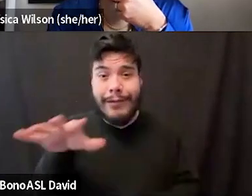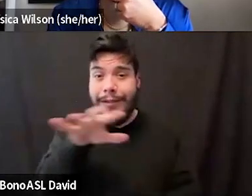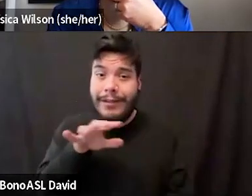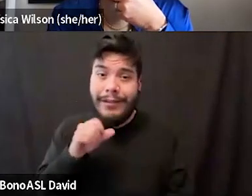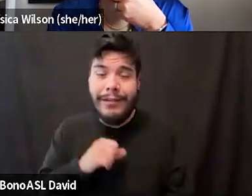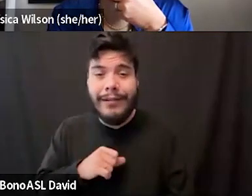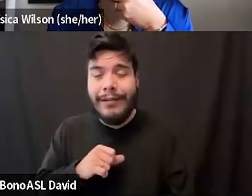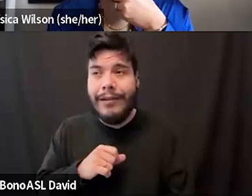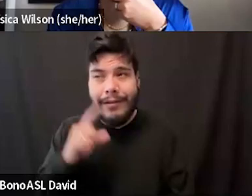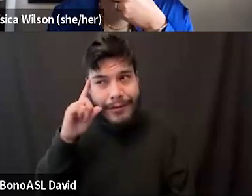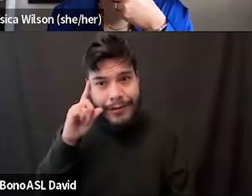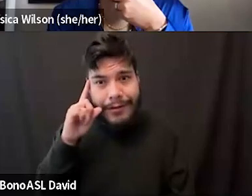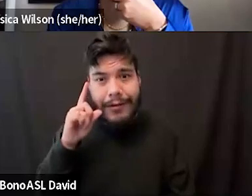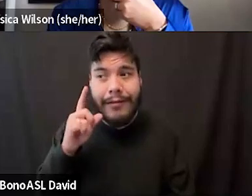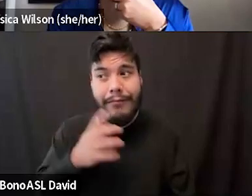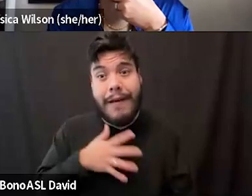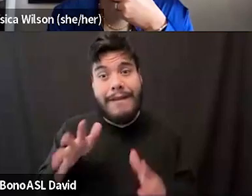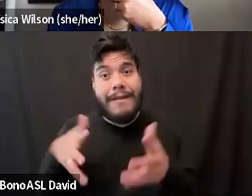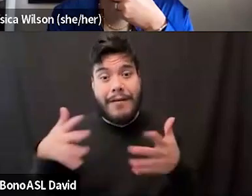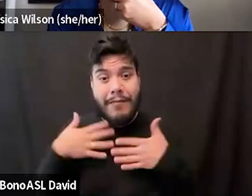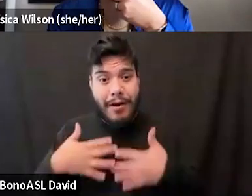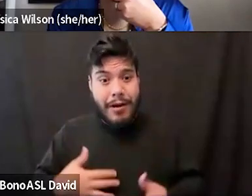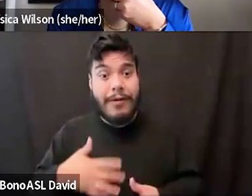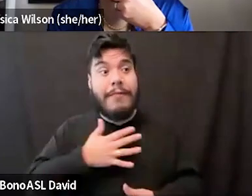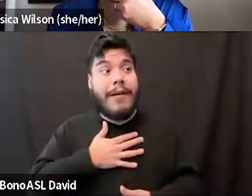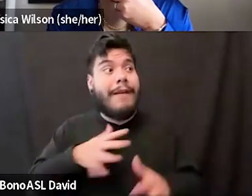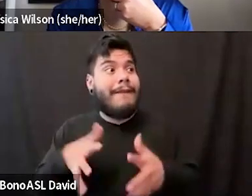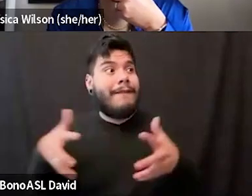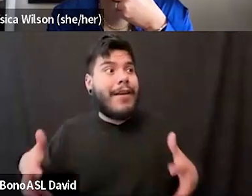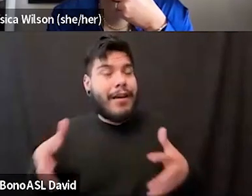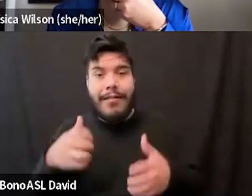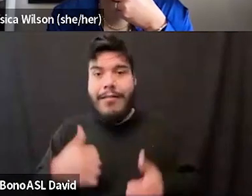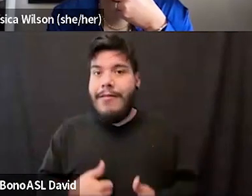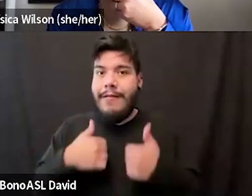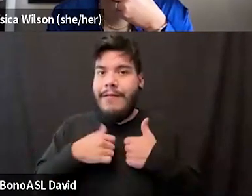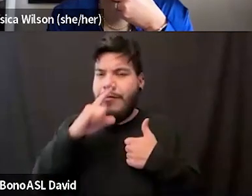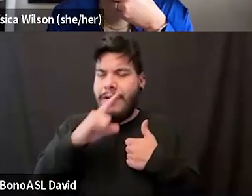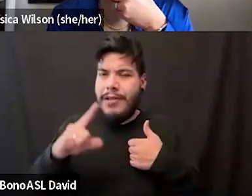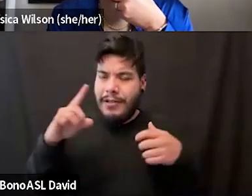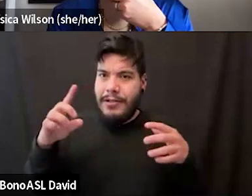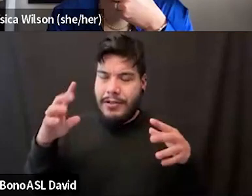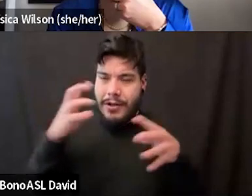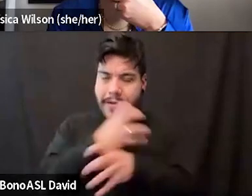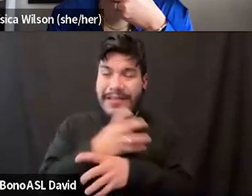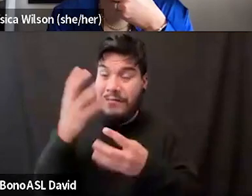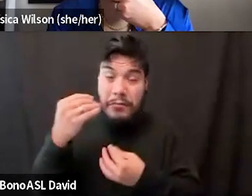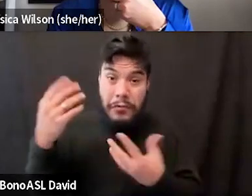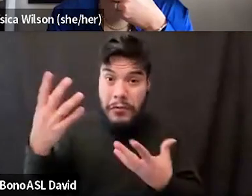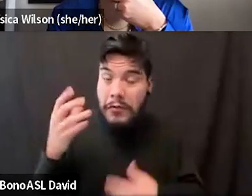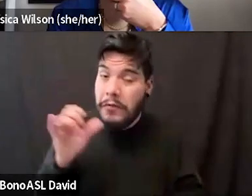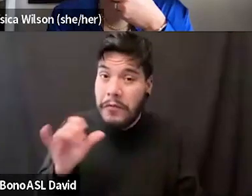you know, my, my fat body and my fat life, um, is really complex and beautiful. Um,